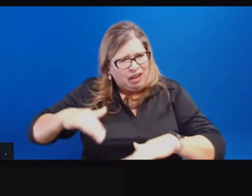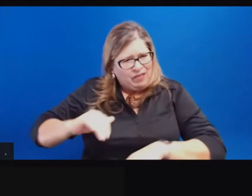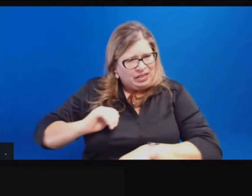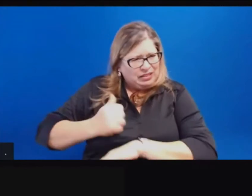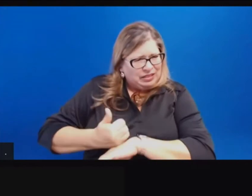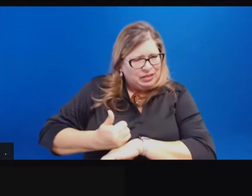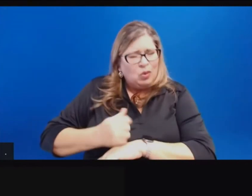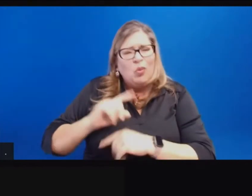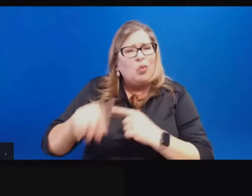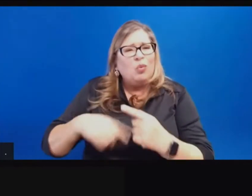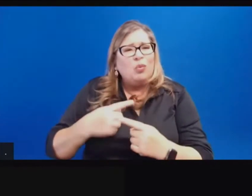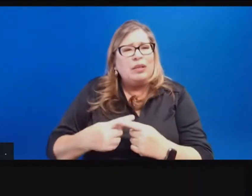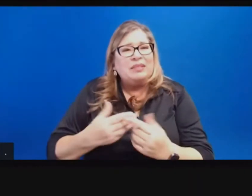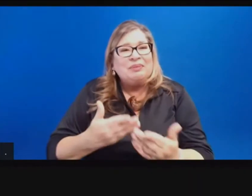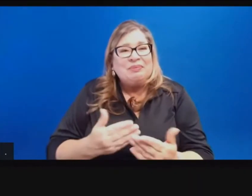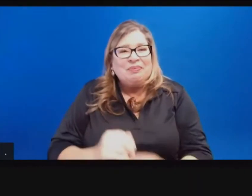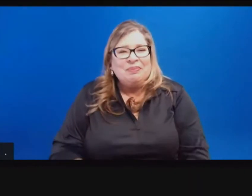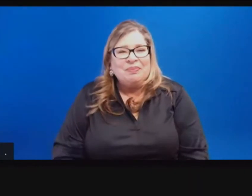Secretary Richardson.